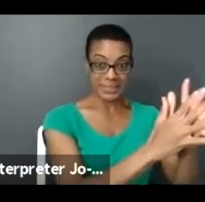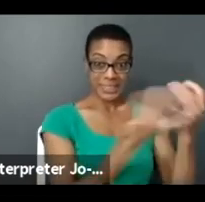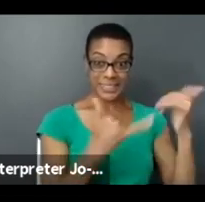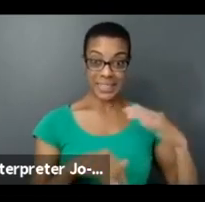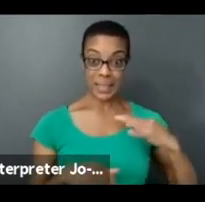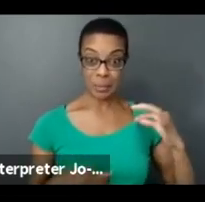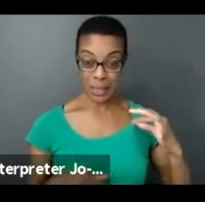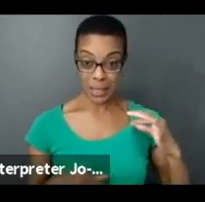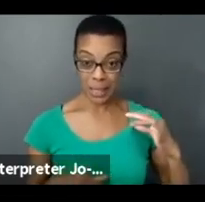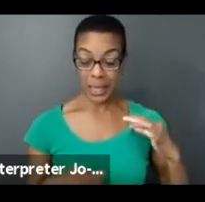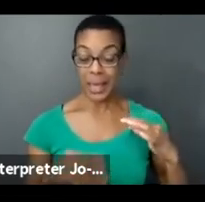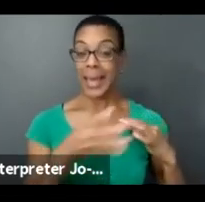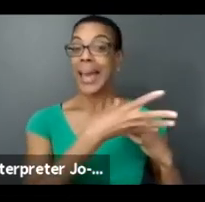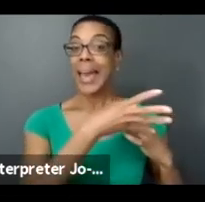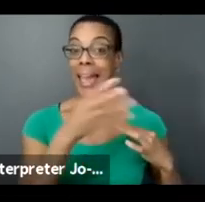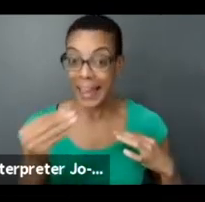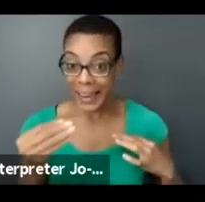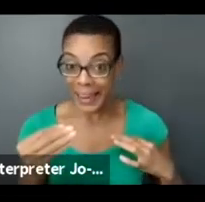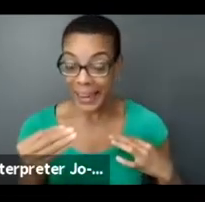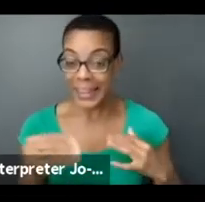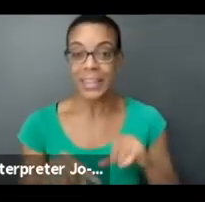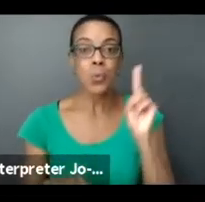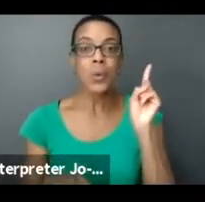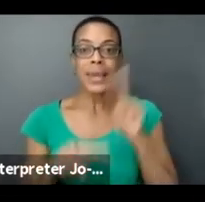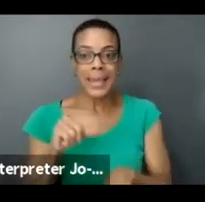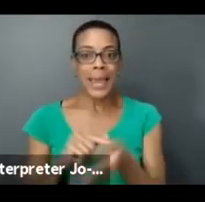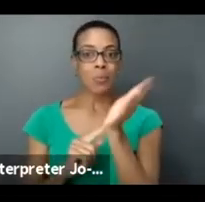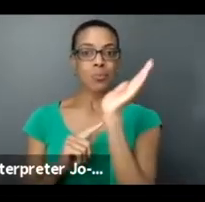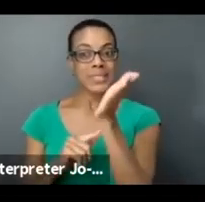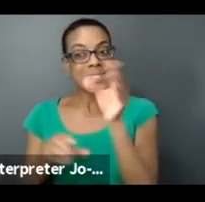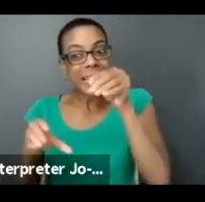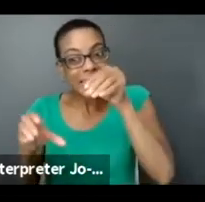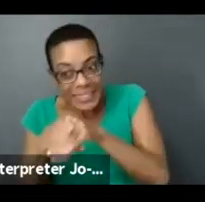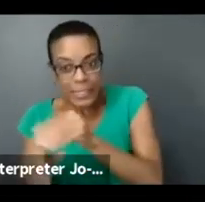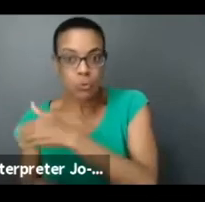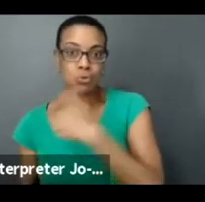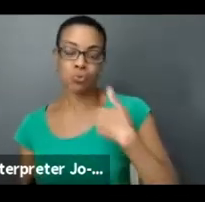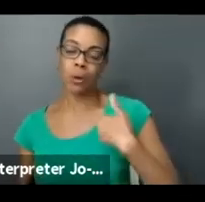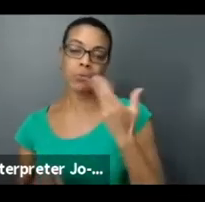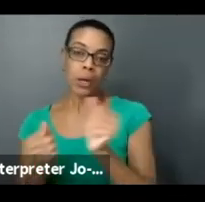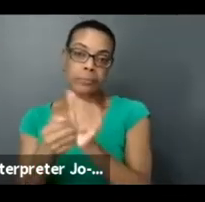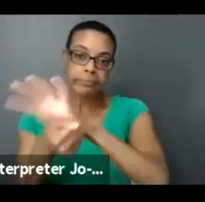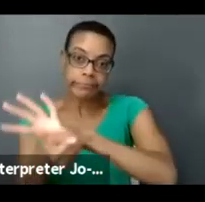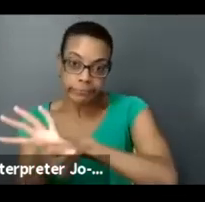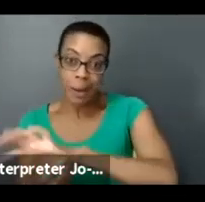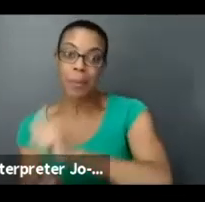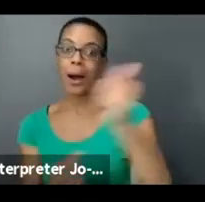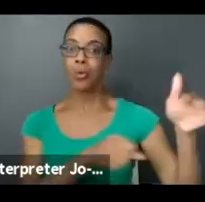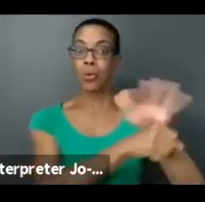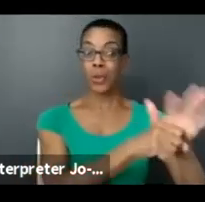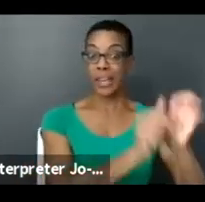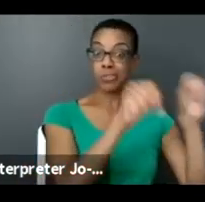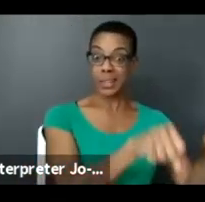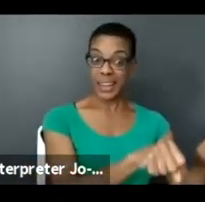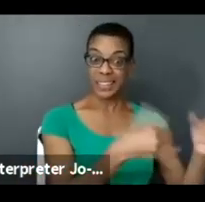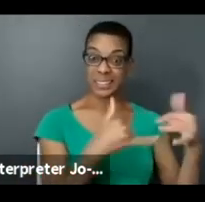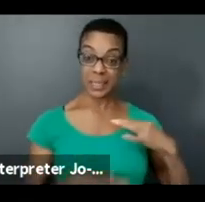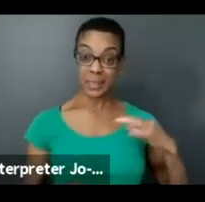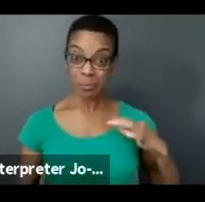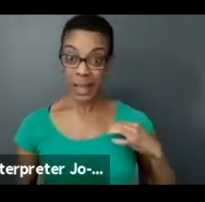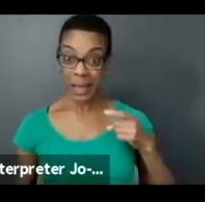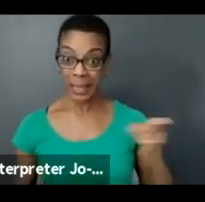happens if we can't present in person in Toronto due to the pandemic, but other location can, can we still apply? So the